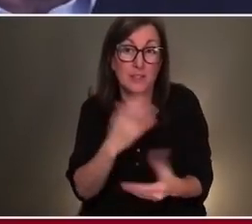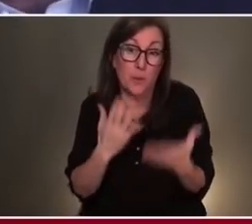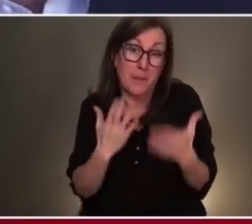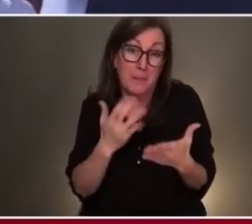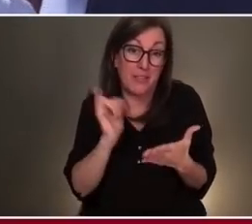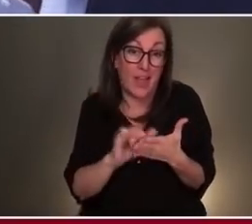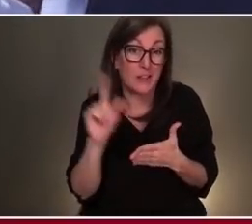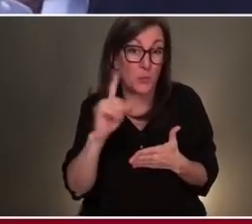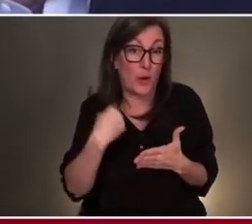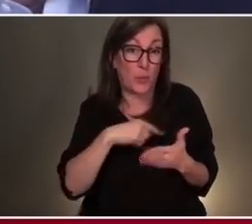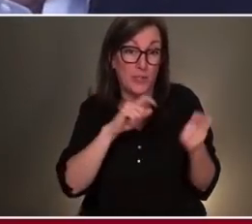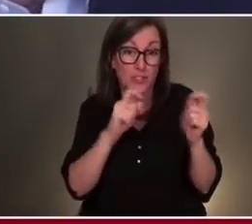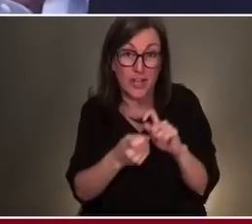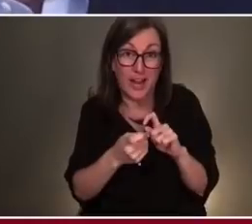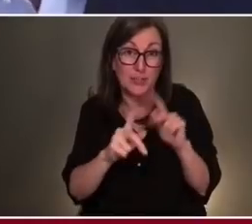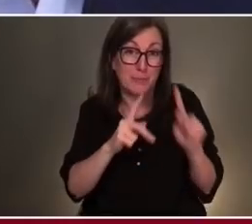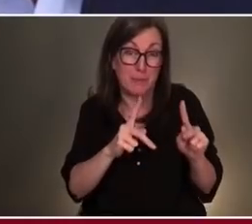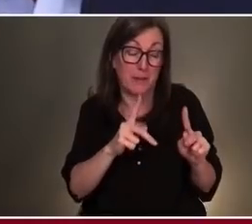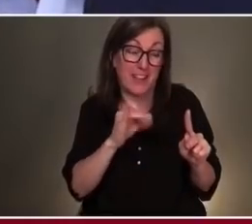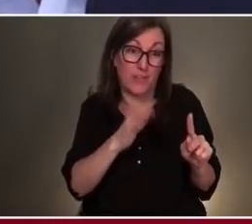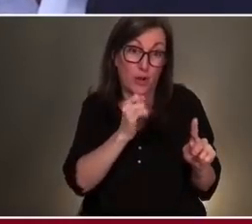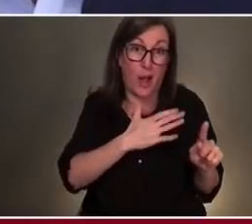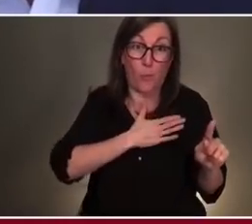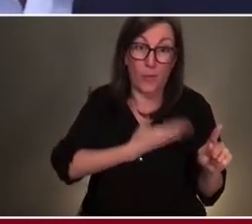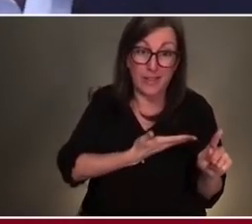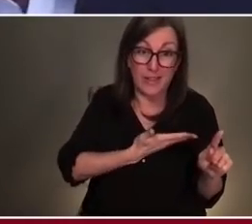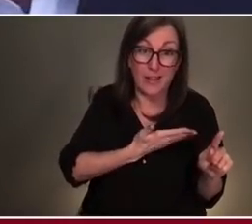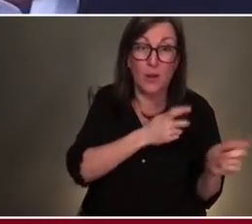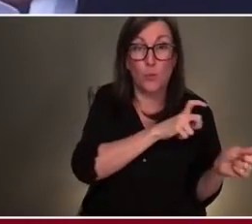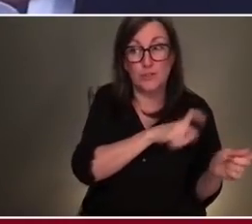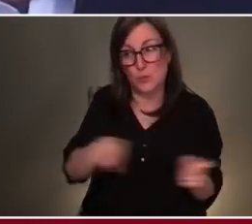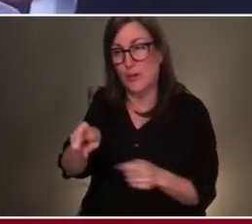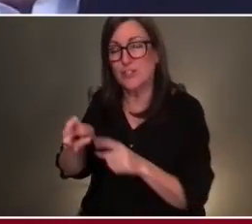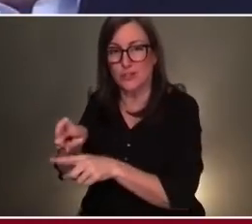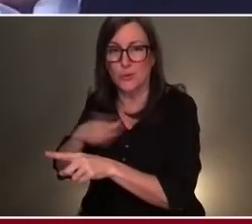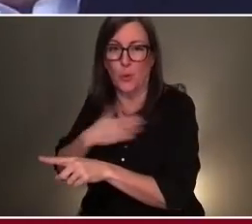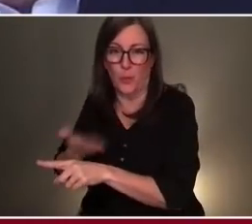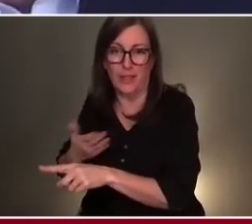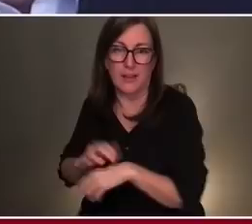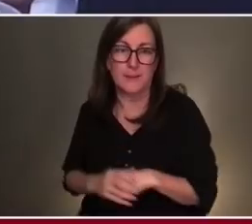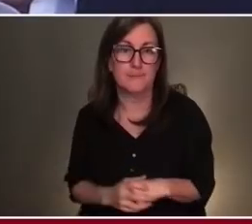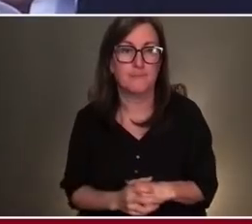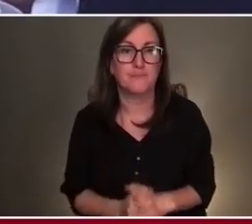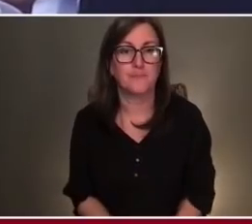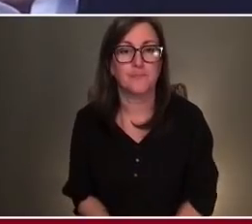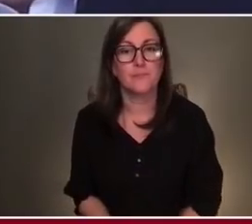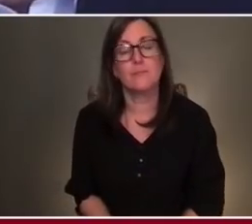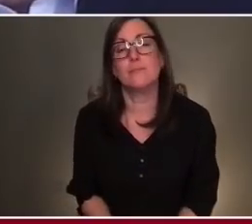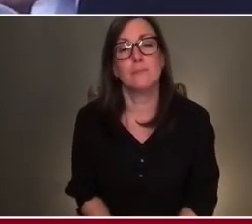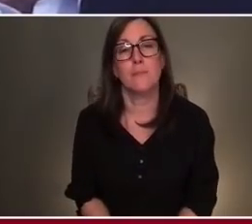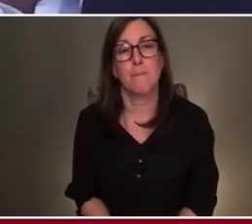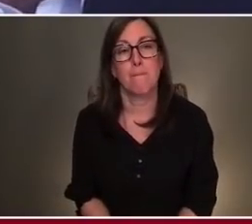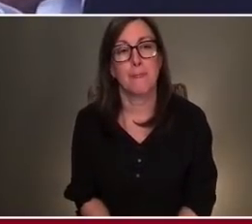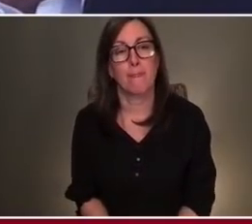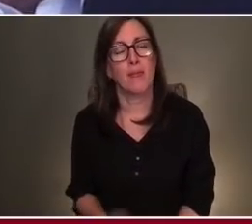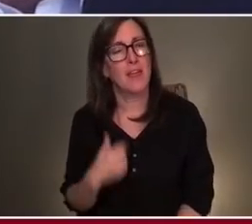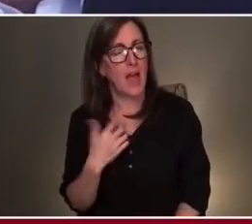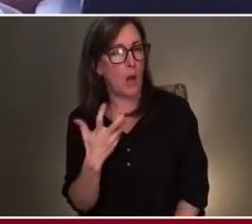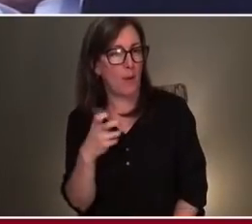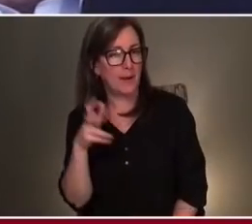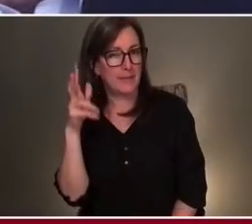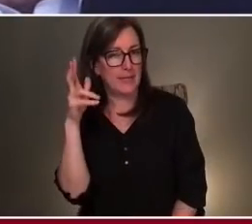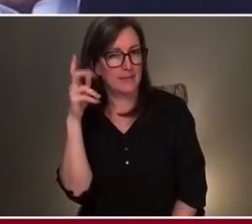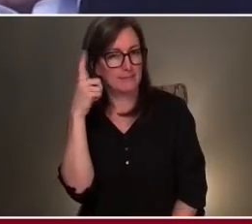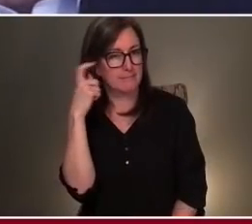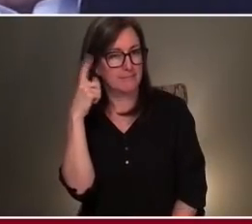changing the unwilling to the willing category. So, Mike, let me take the skeptical side of the equation for a few minutes